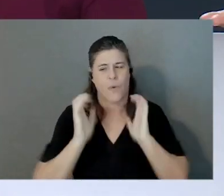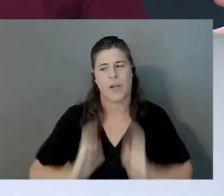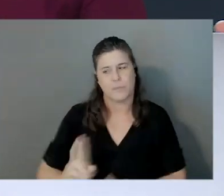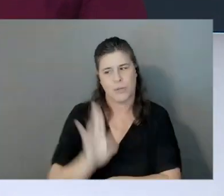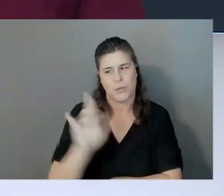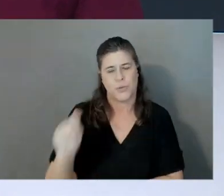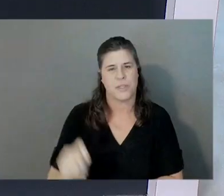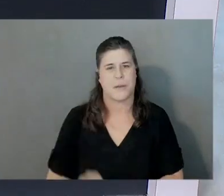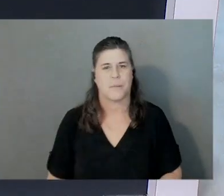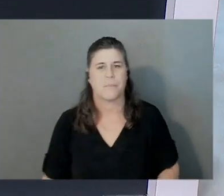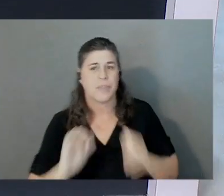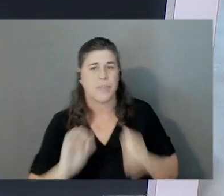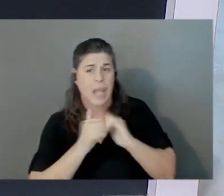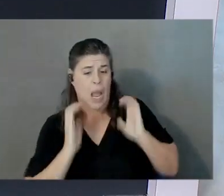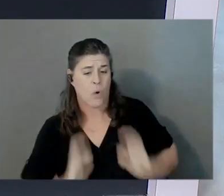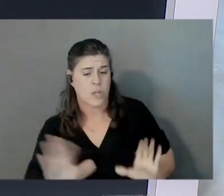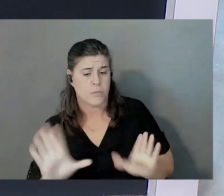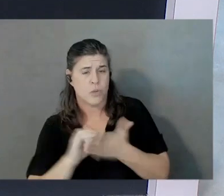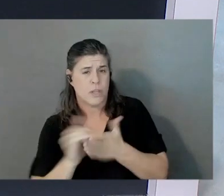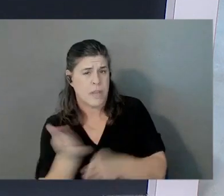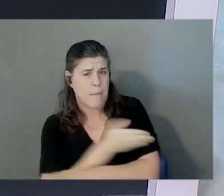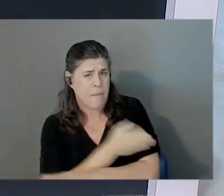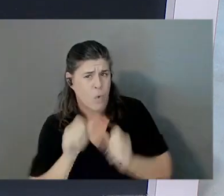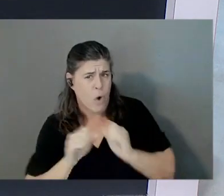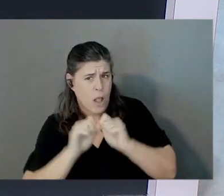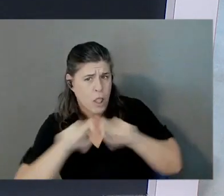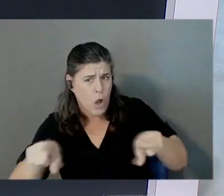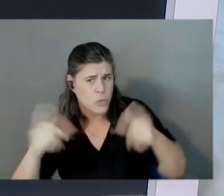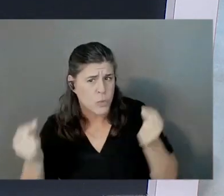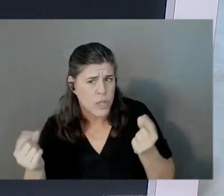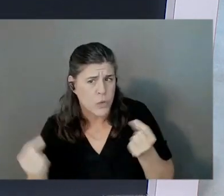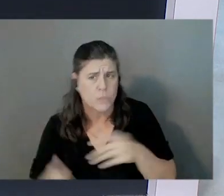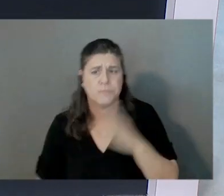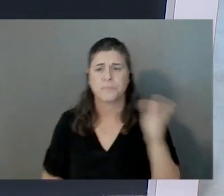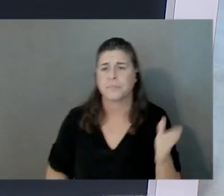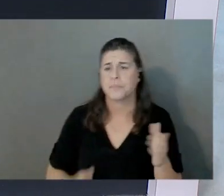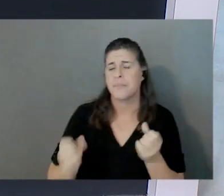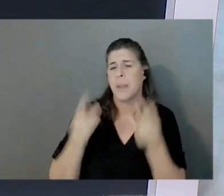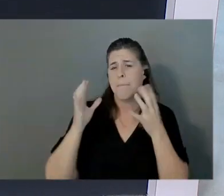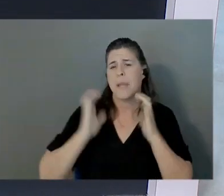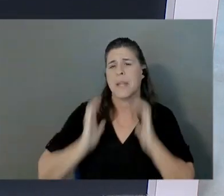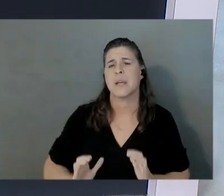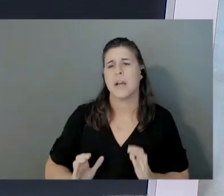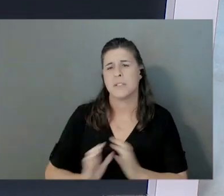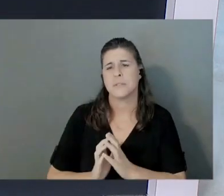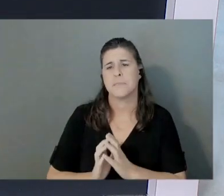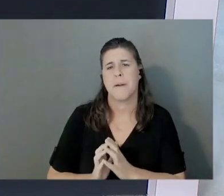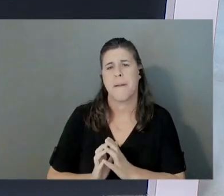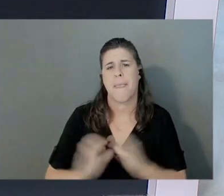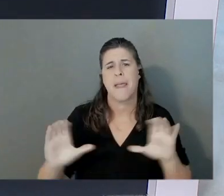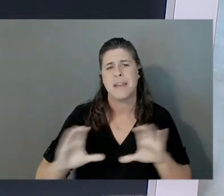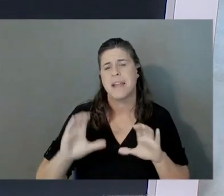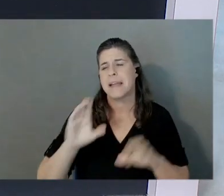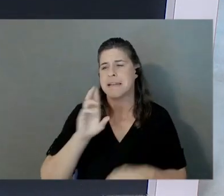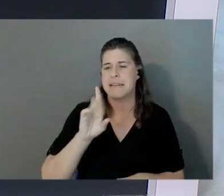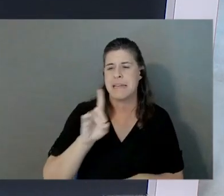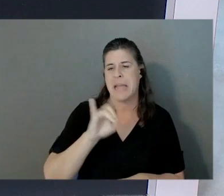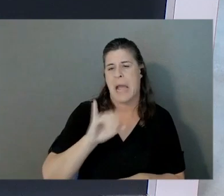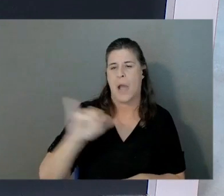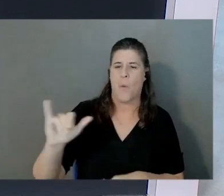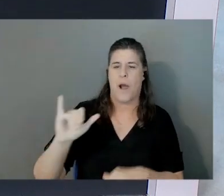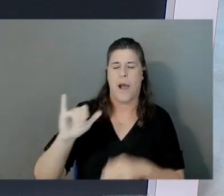customers did it before this launch? So a lot of customers do it in a DIY fashion. So a lot of customers today are